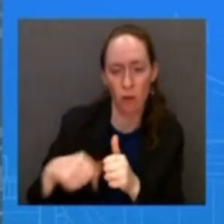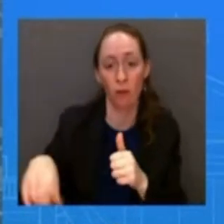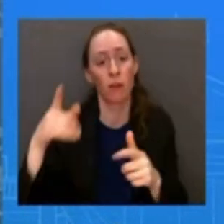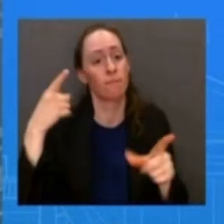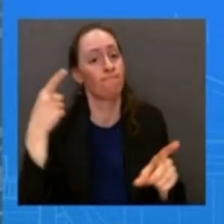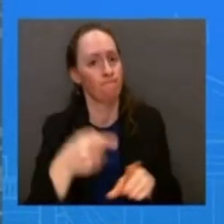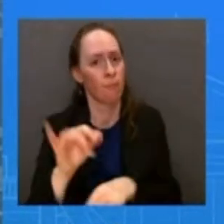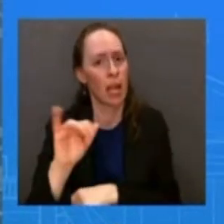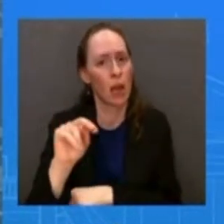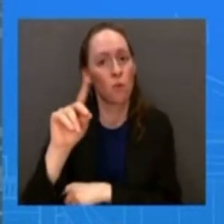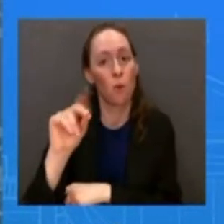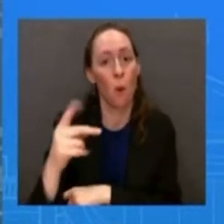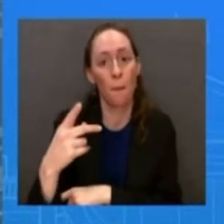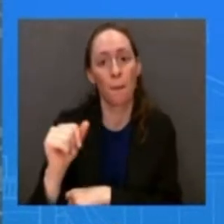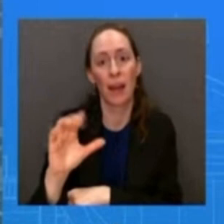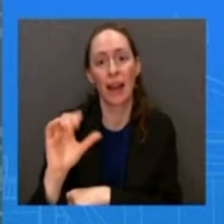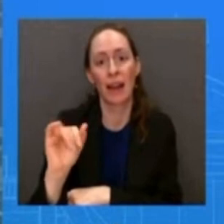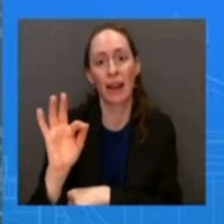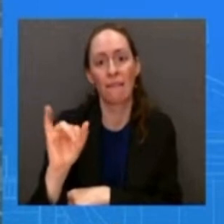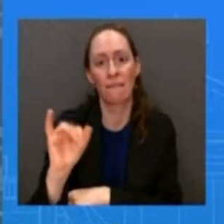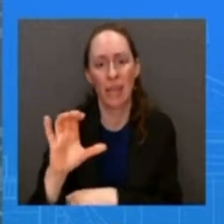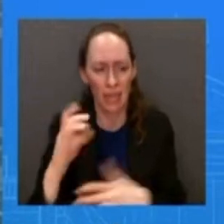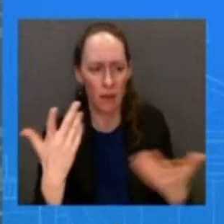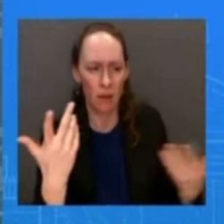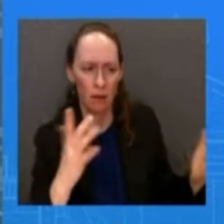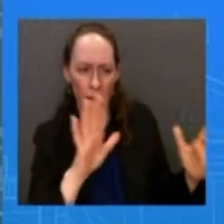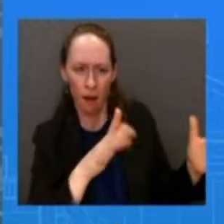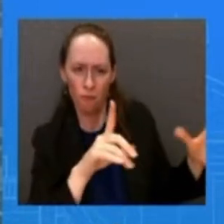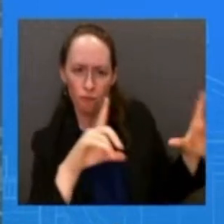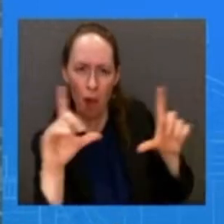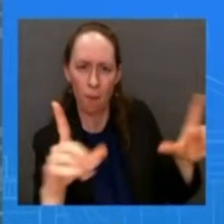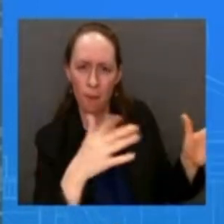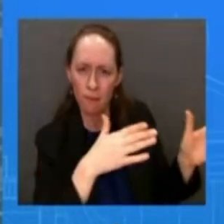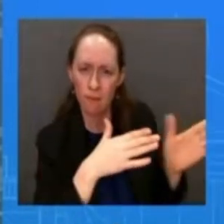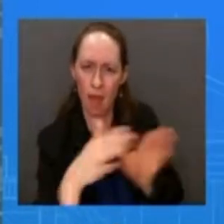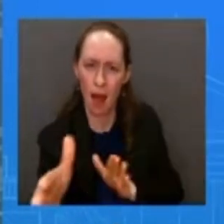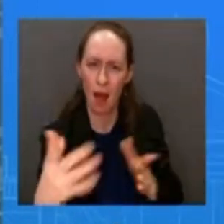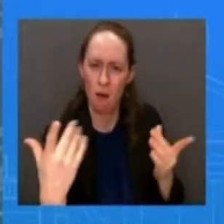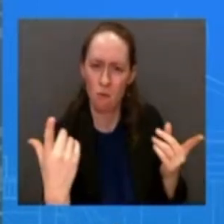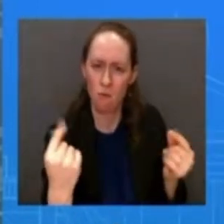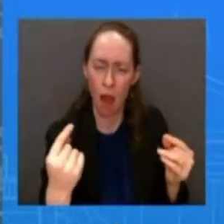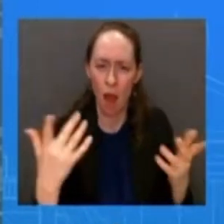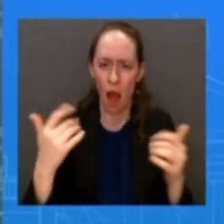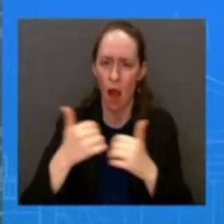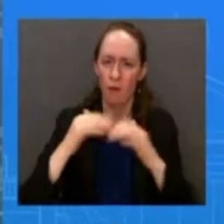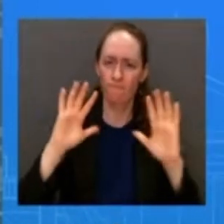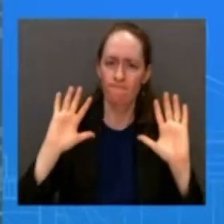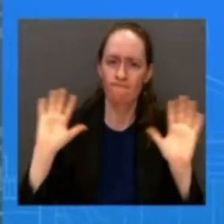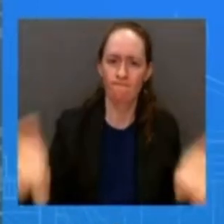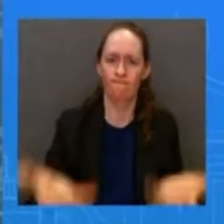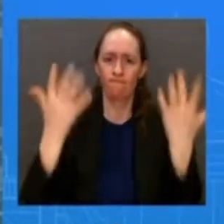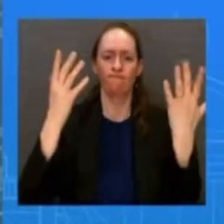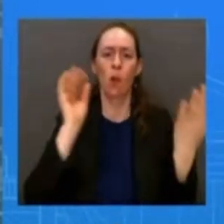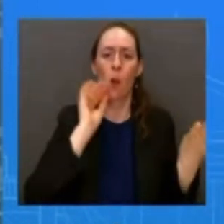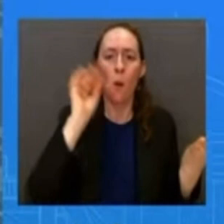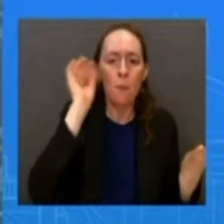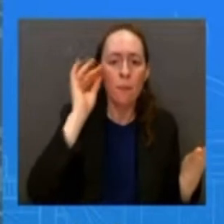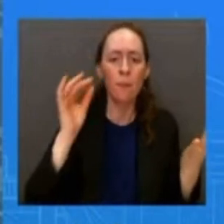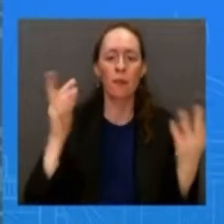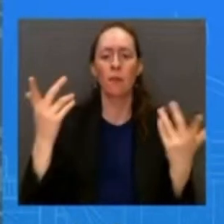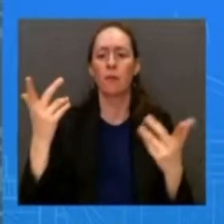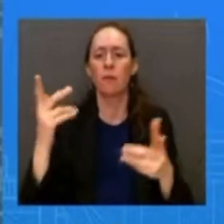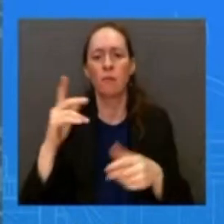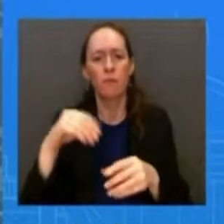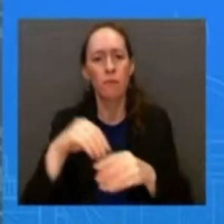more at home through the bipartisan infrastructure act through the chips act and through the inflation reduction act those are all